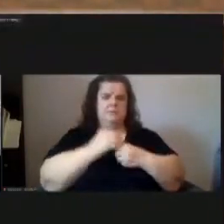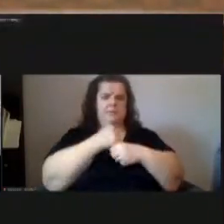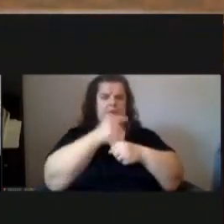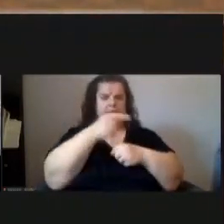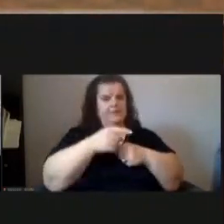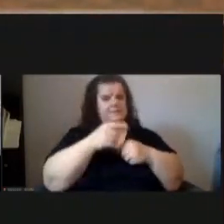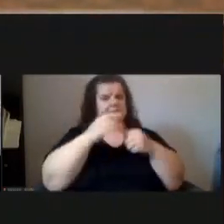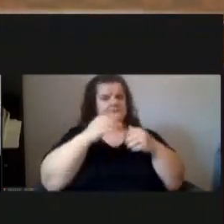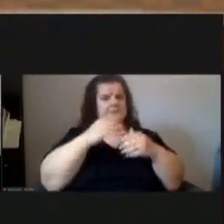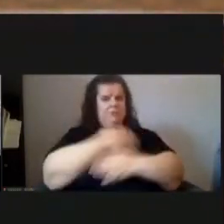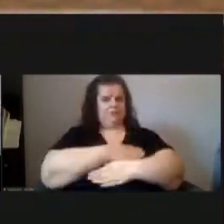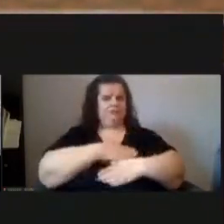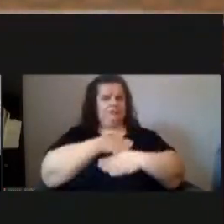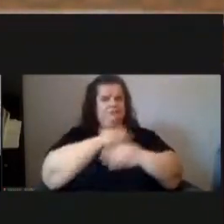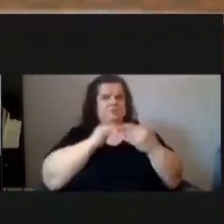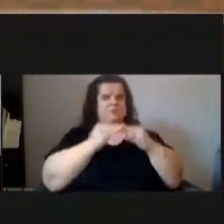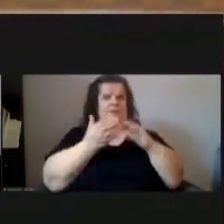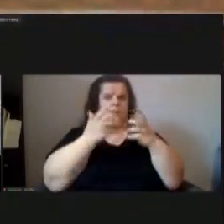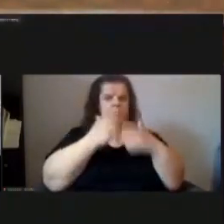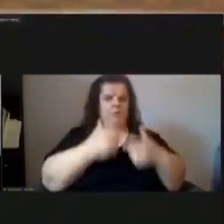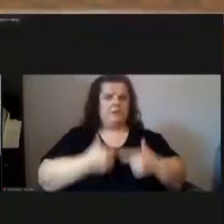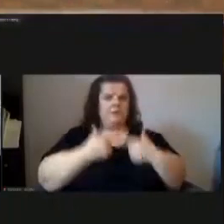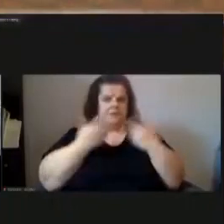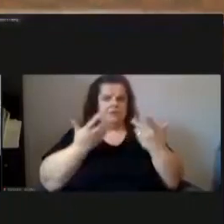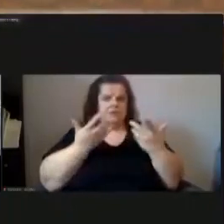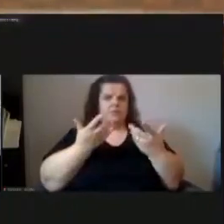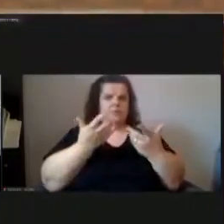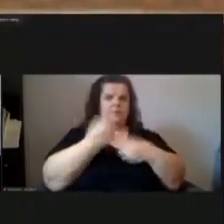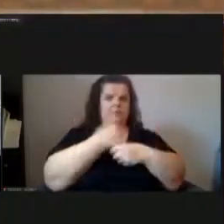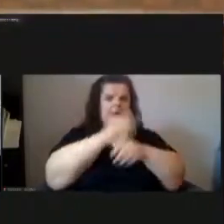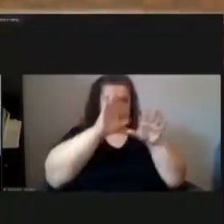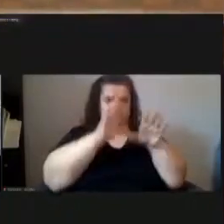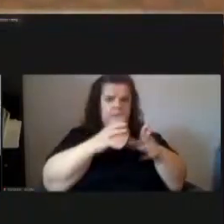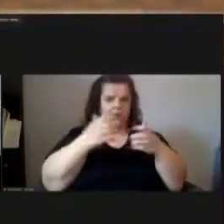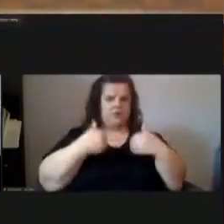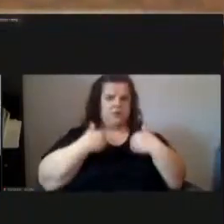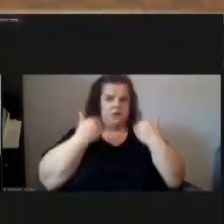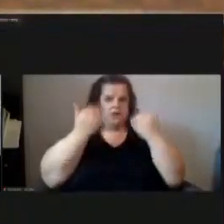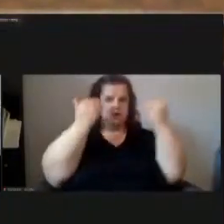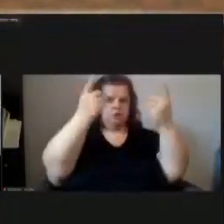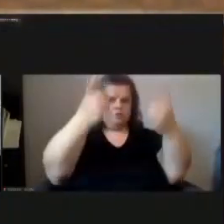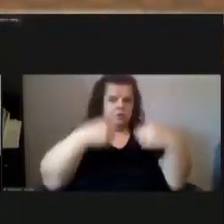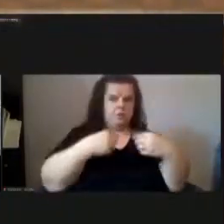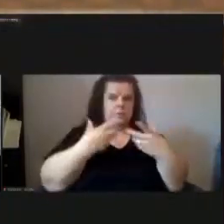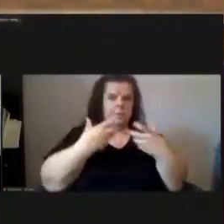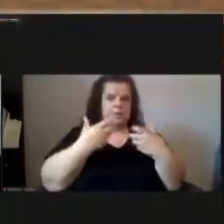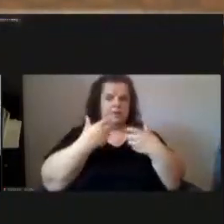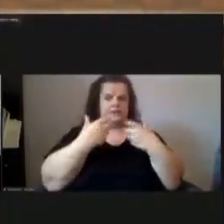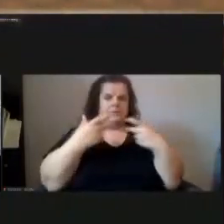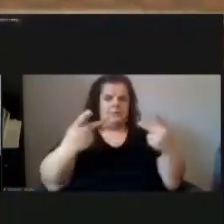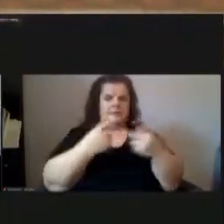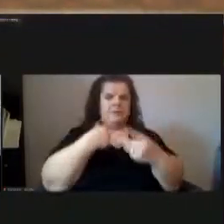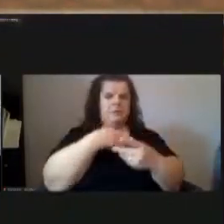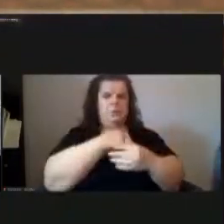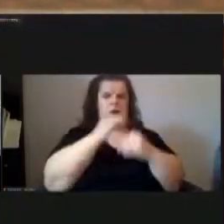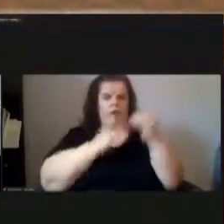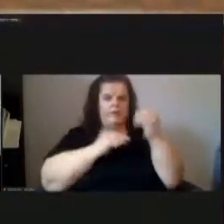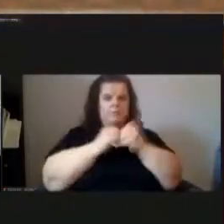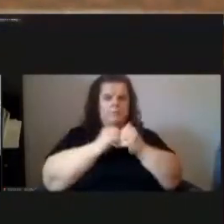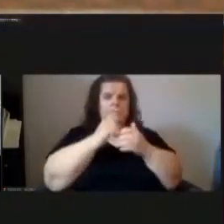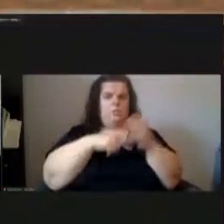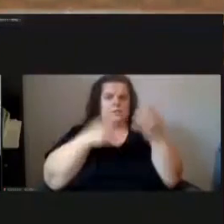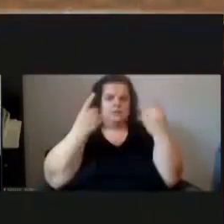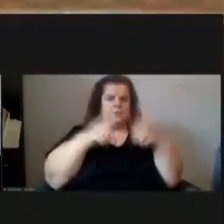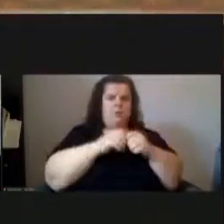that make people want to live here and make it great but we also want young adults to come so i want to get to a place where we're more comfortable with what we're doing with athletic associations